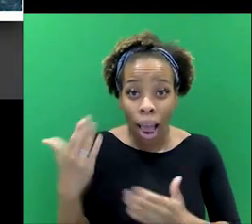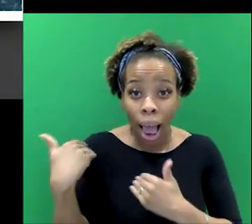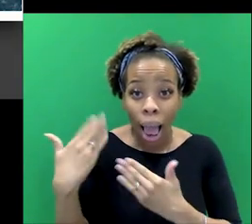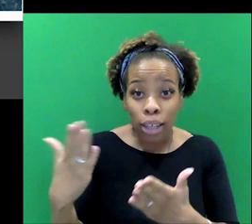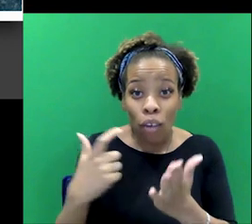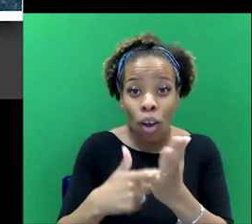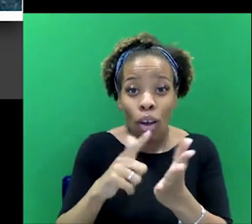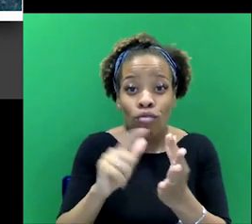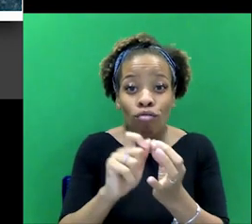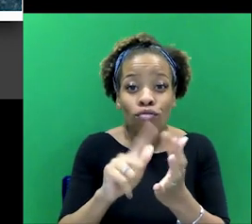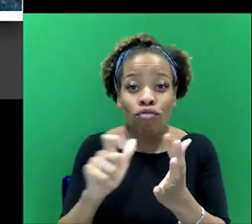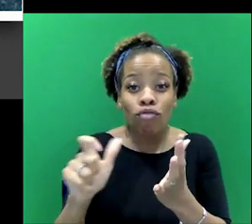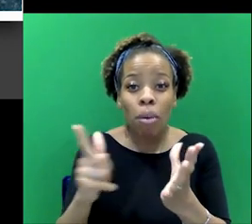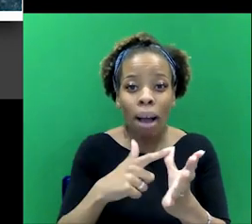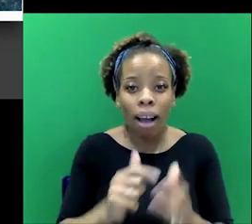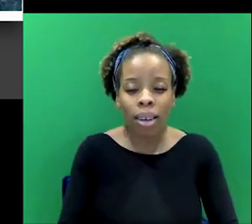to Rebecca.